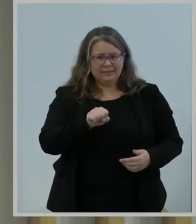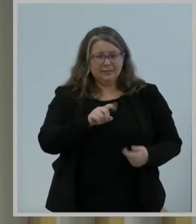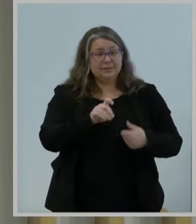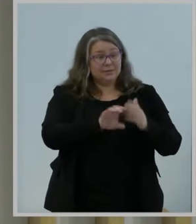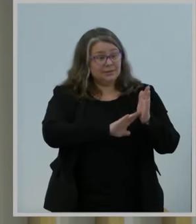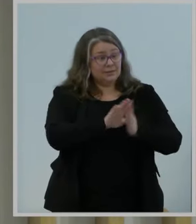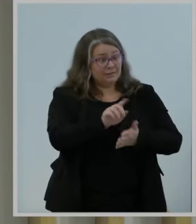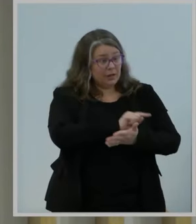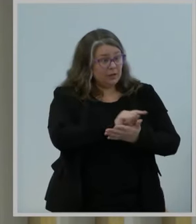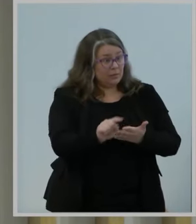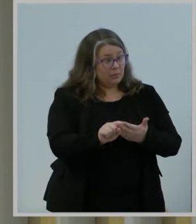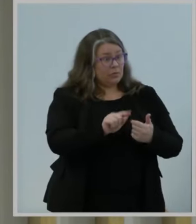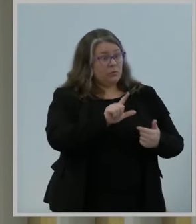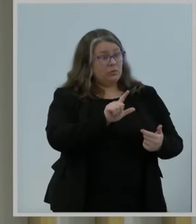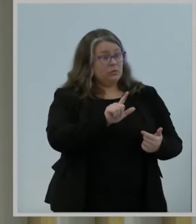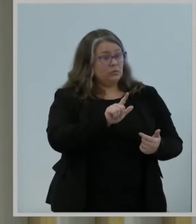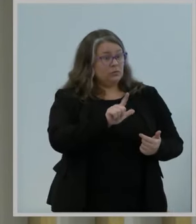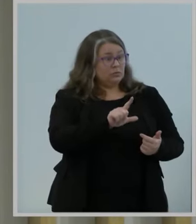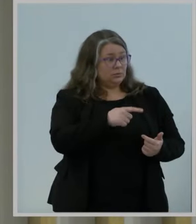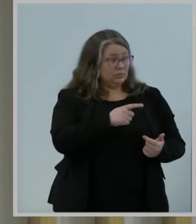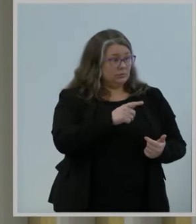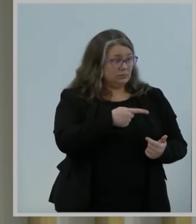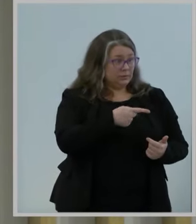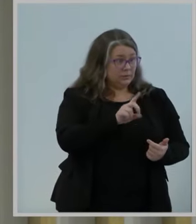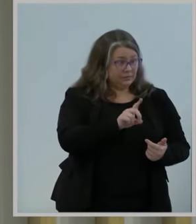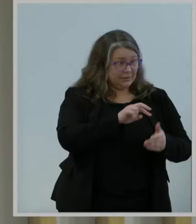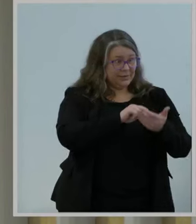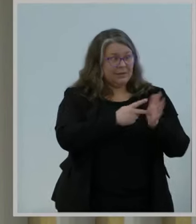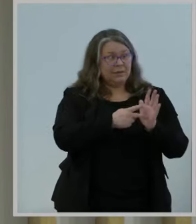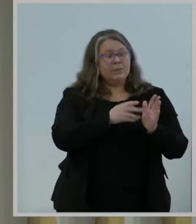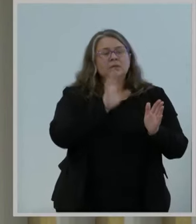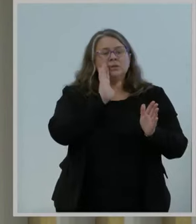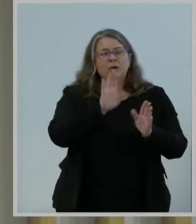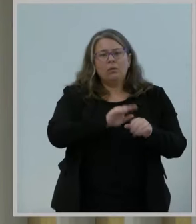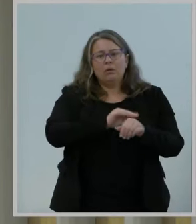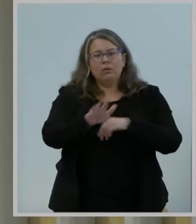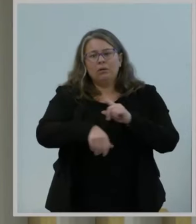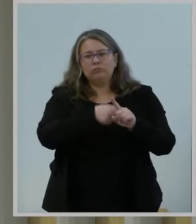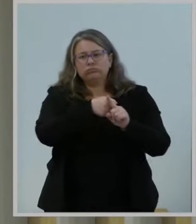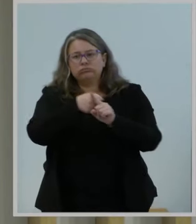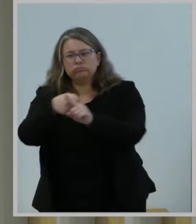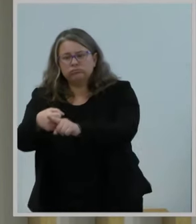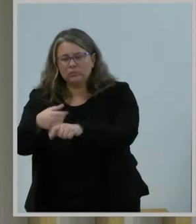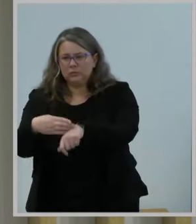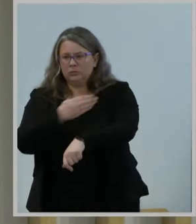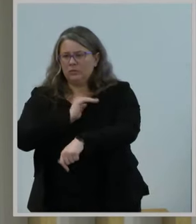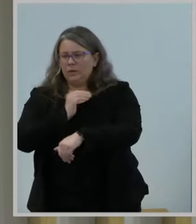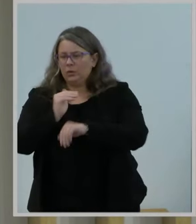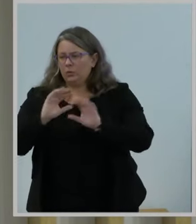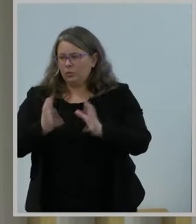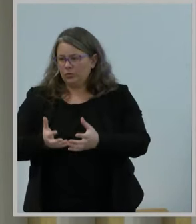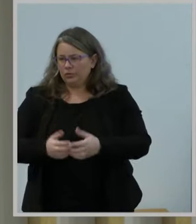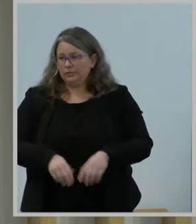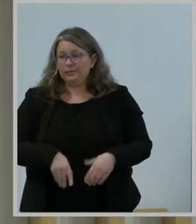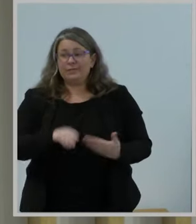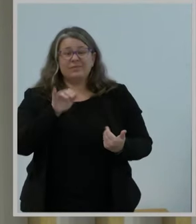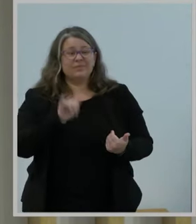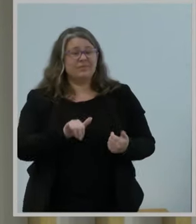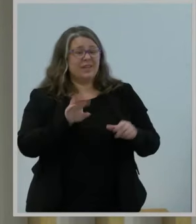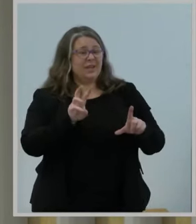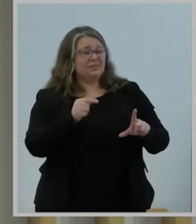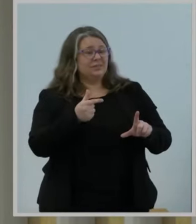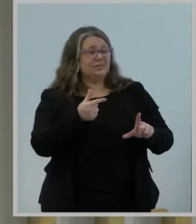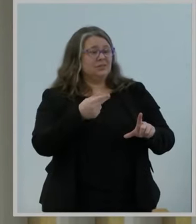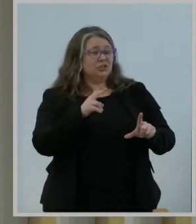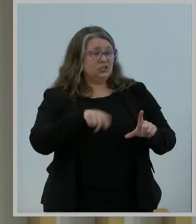was Wi-Fi, because unlicensed airwaves are the spectrum where Wi-Fi was born. The challenge now is to keep this